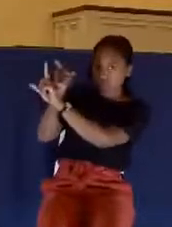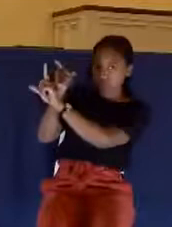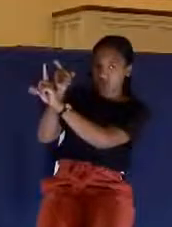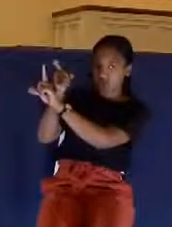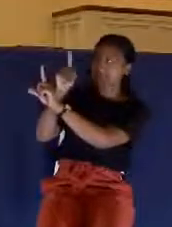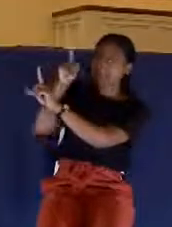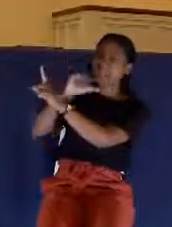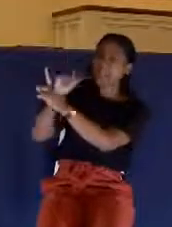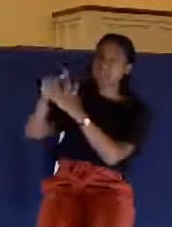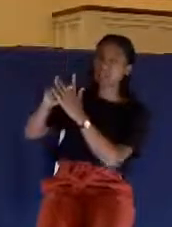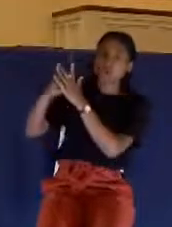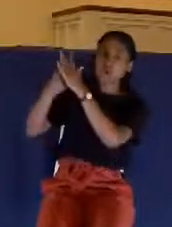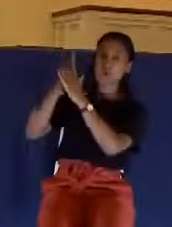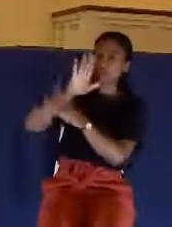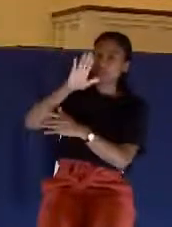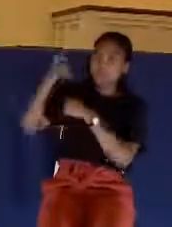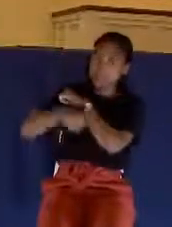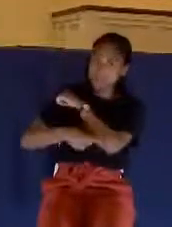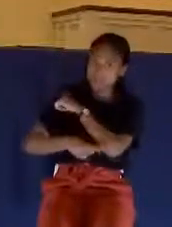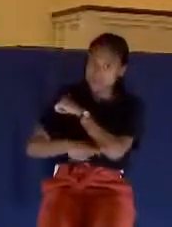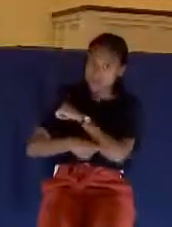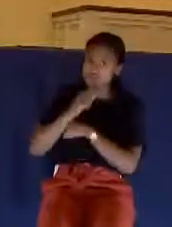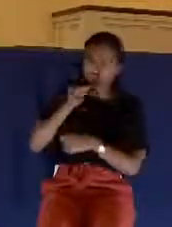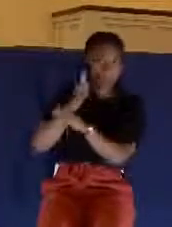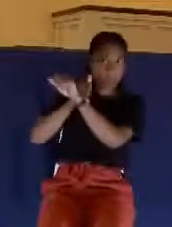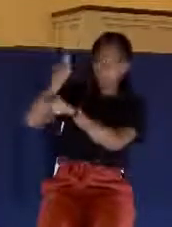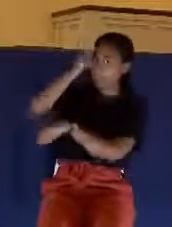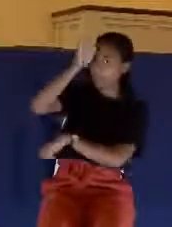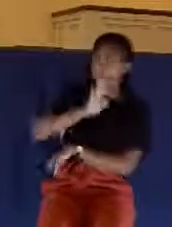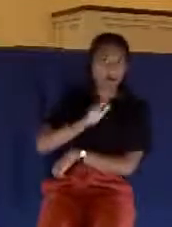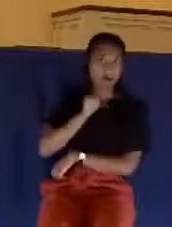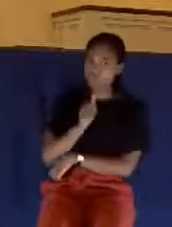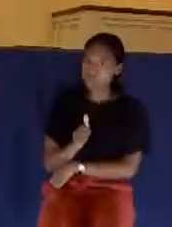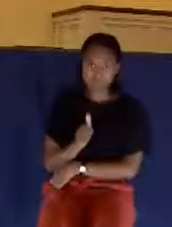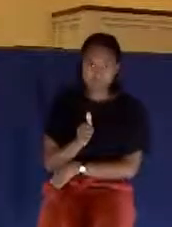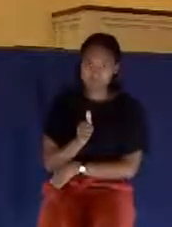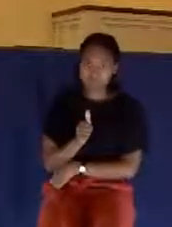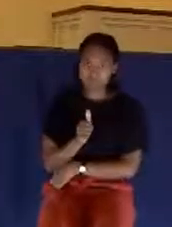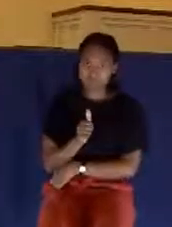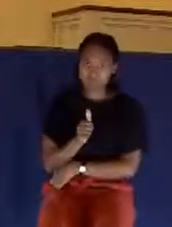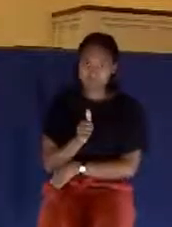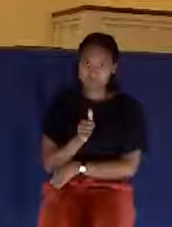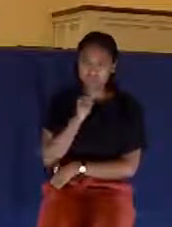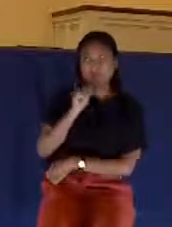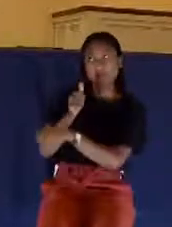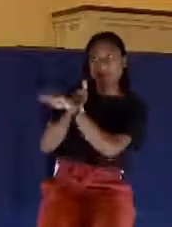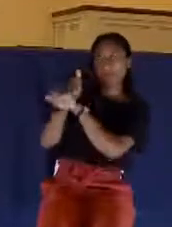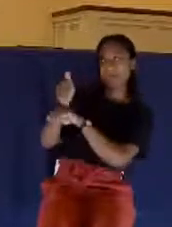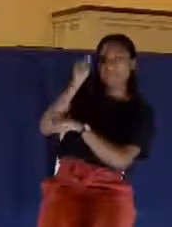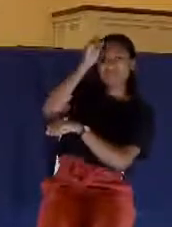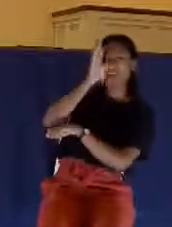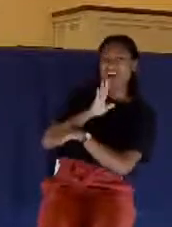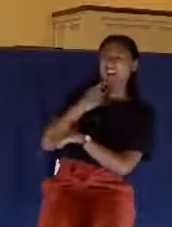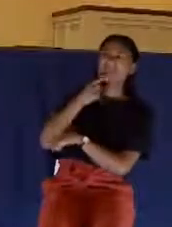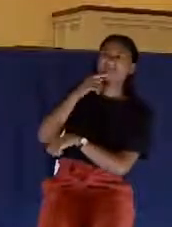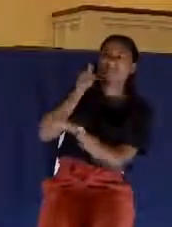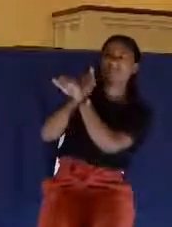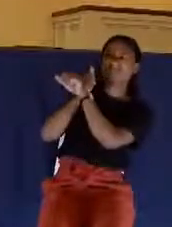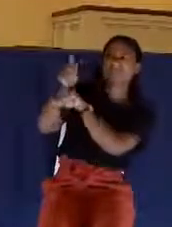agency of it. And so don't blame it on God. Don't lay it at God's feet.